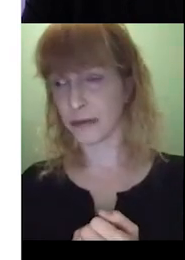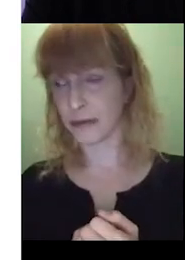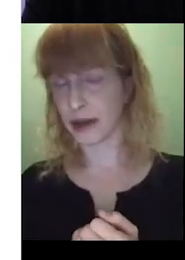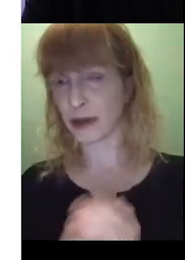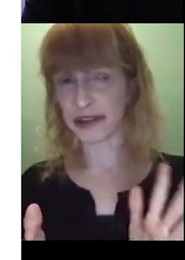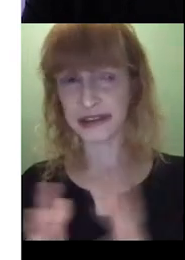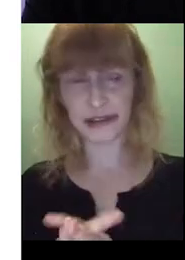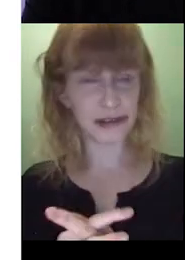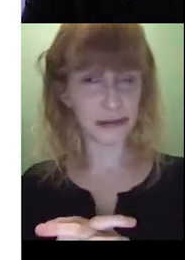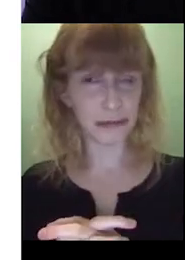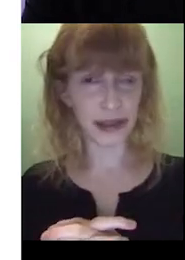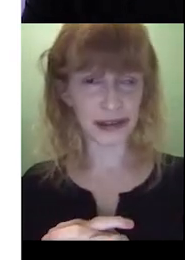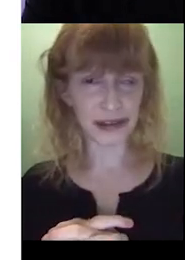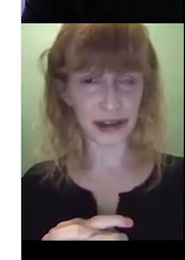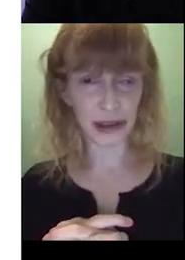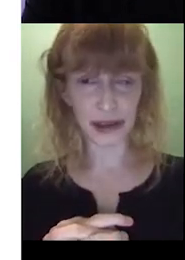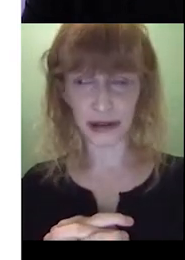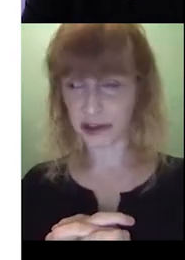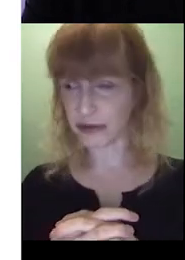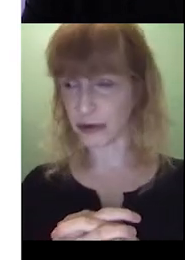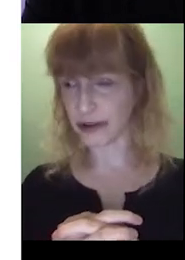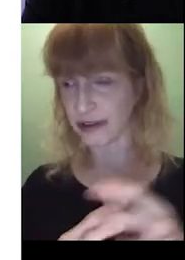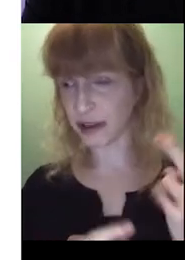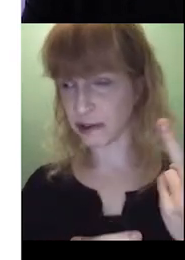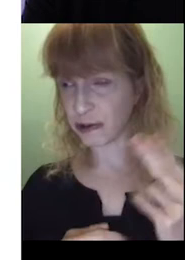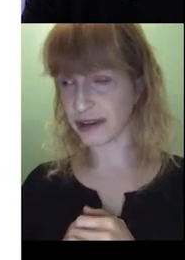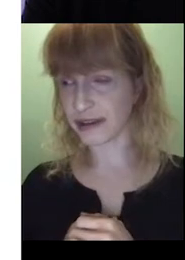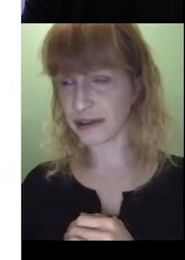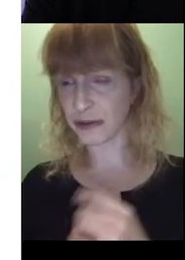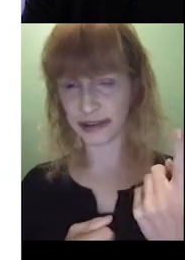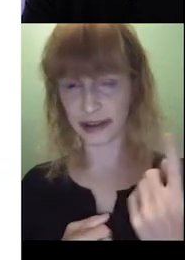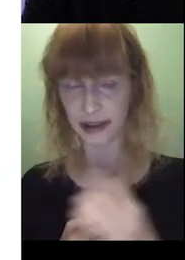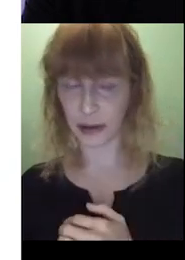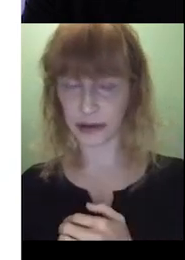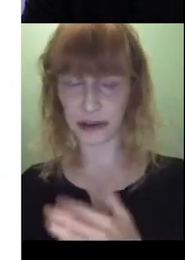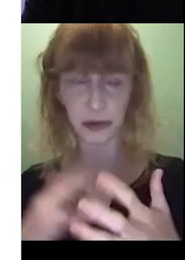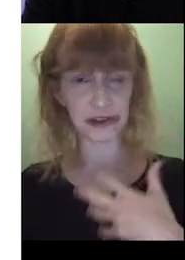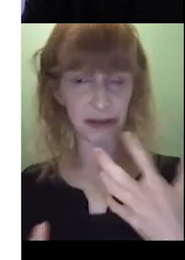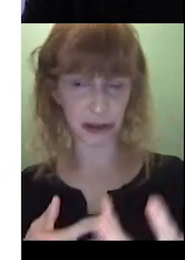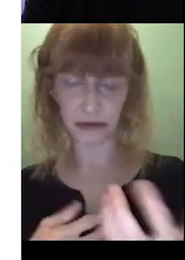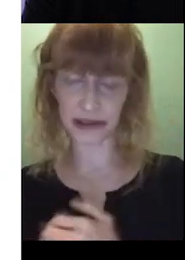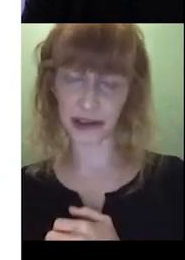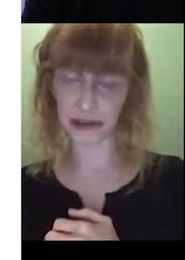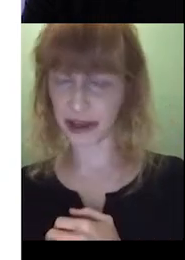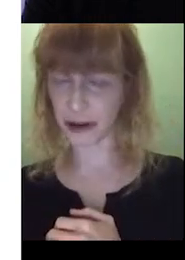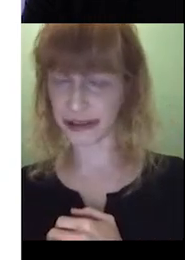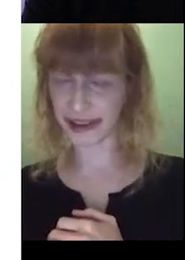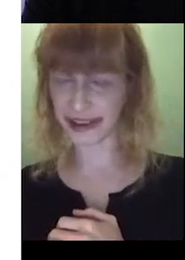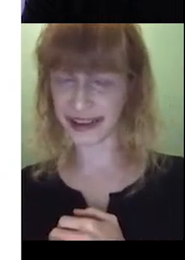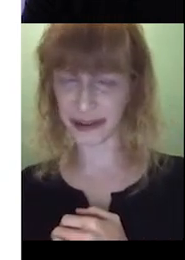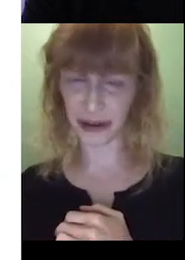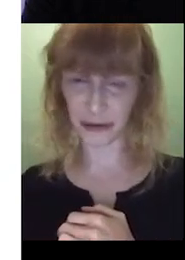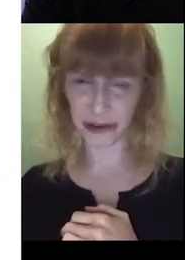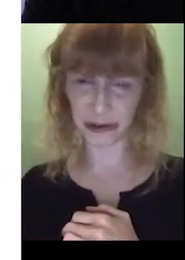Hill. And I'll just make a disclaimer here, actually, before I start. Two things. Firstly, because we were just having the conversation about